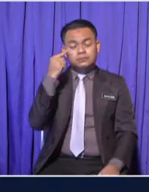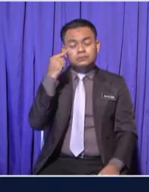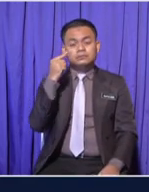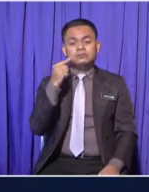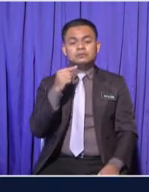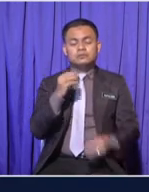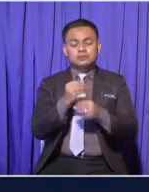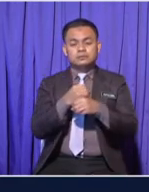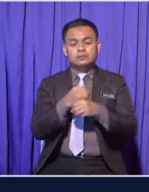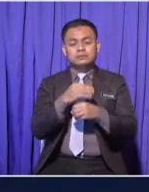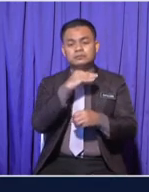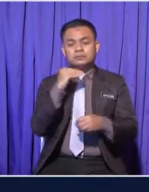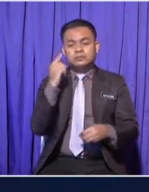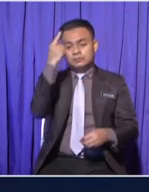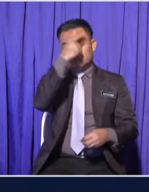face shape